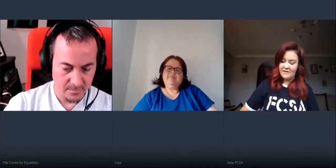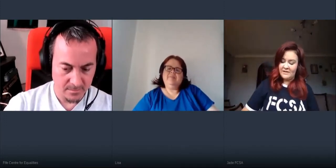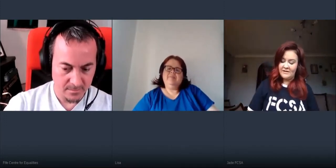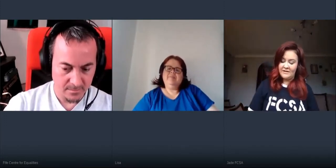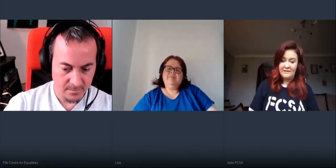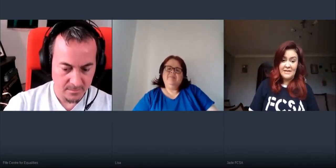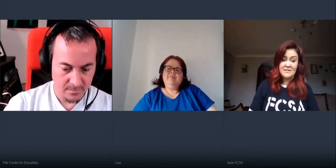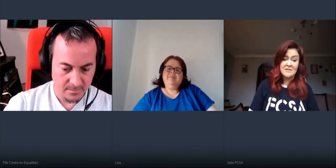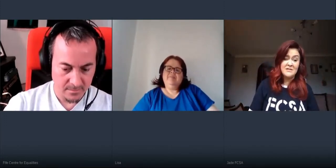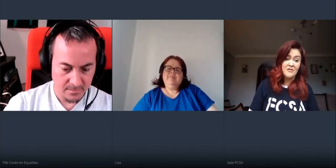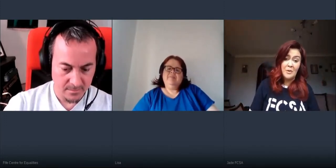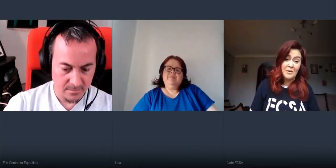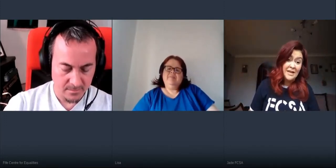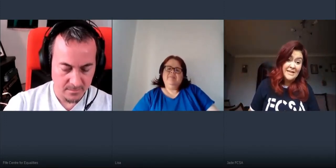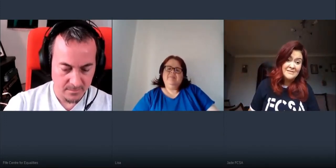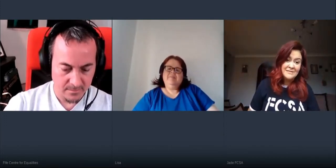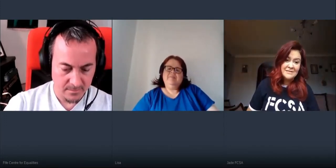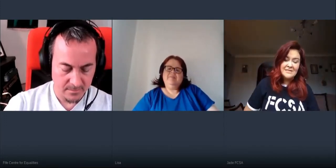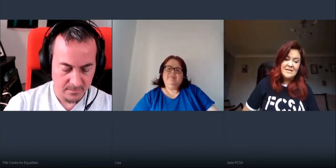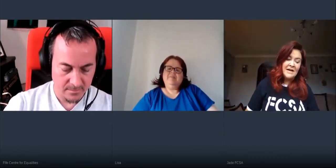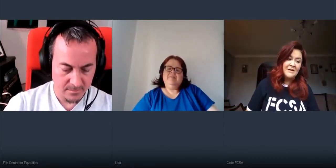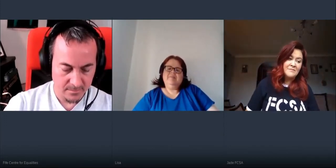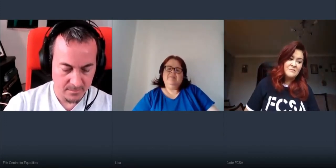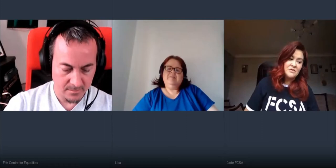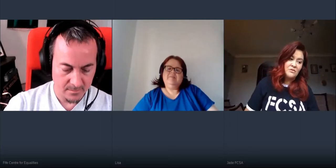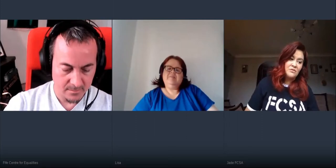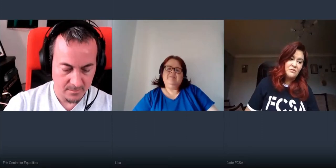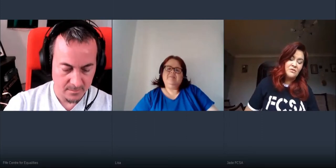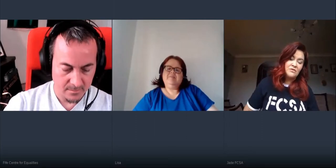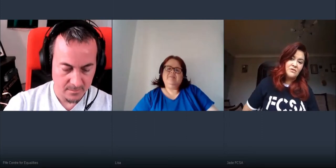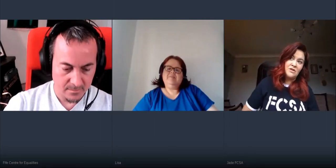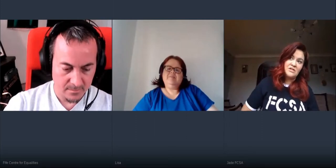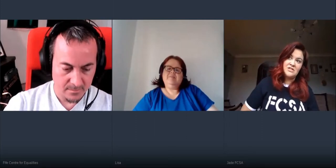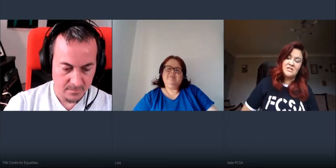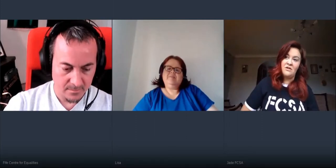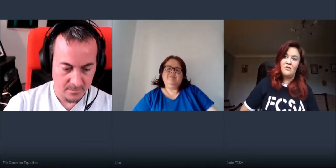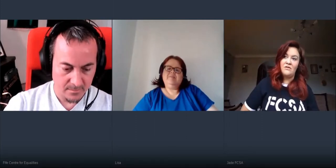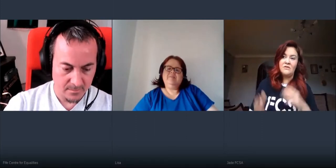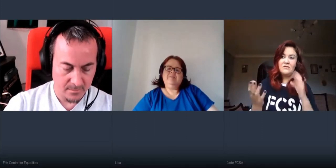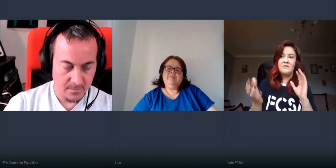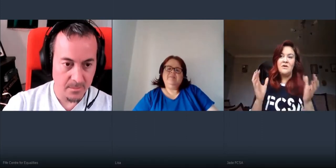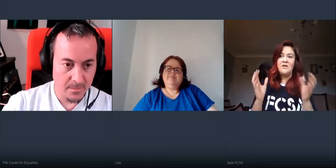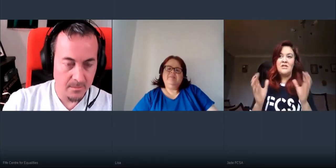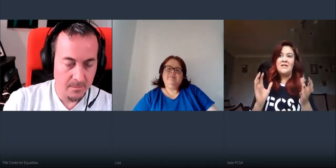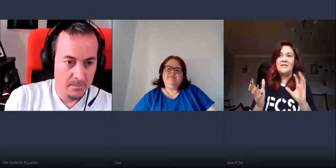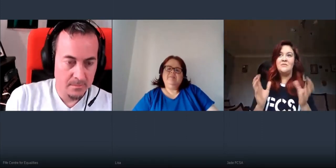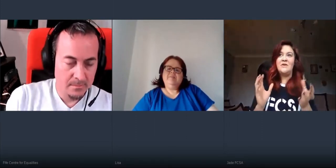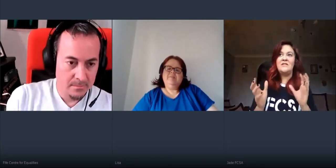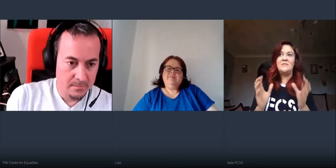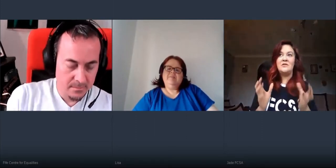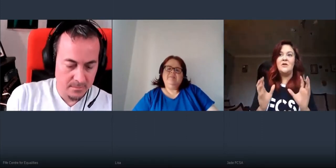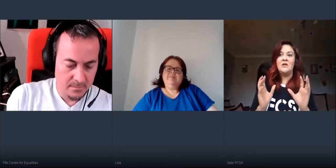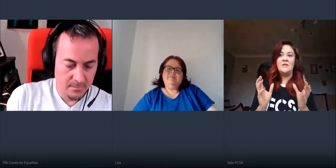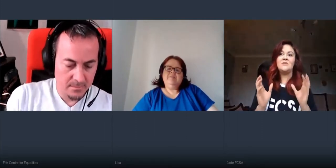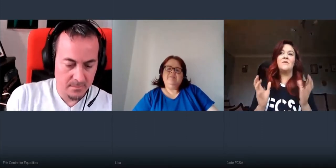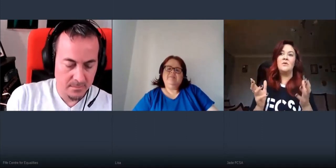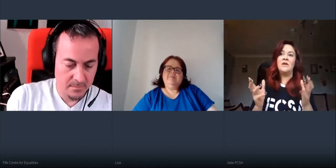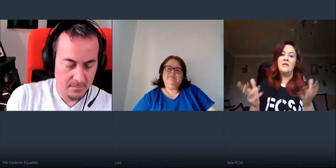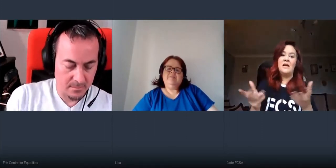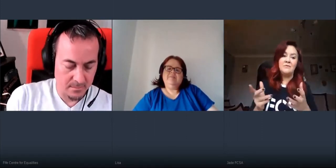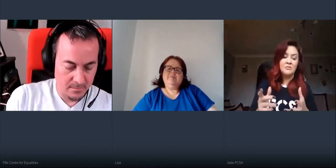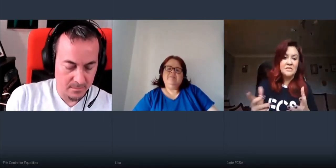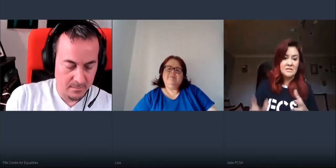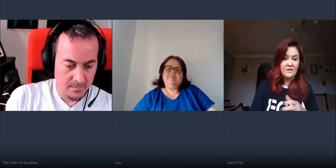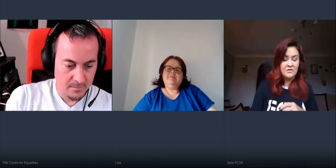at the getting lessons and stuff but online and so the the college did a lot because in the essay had previously been talking about loaning